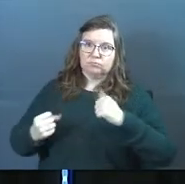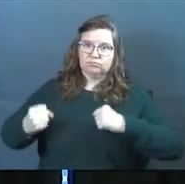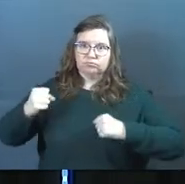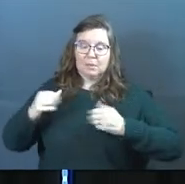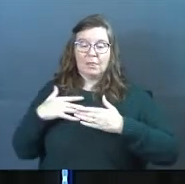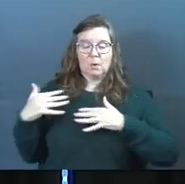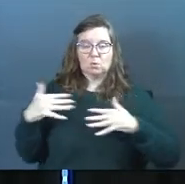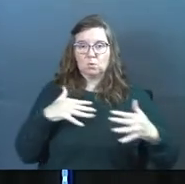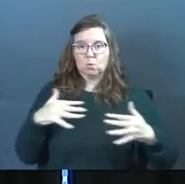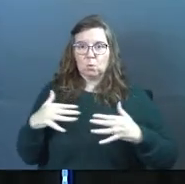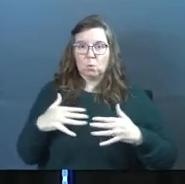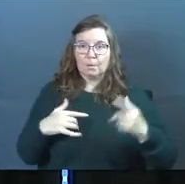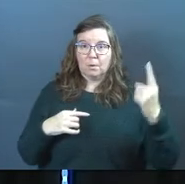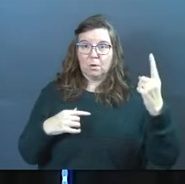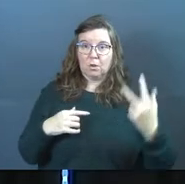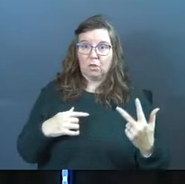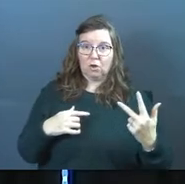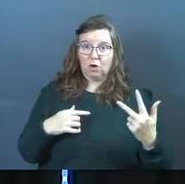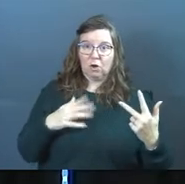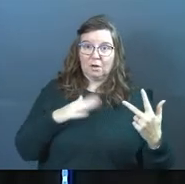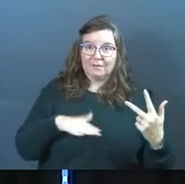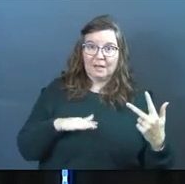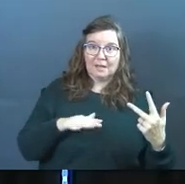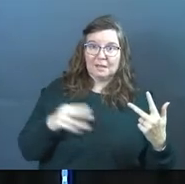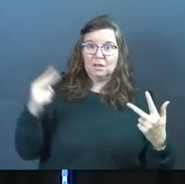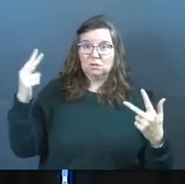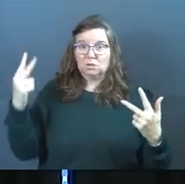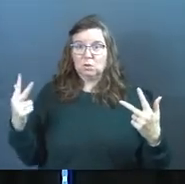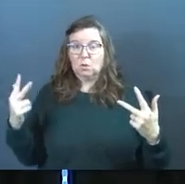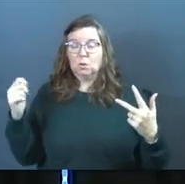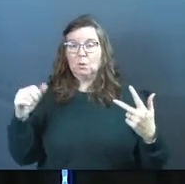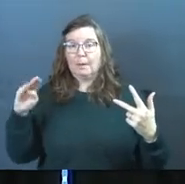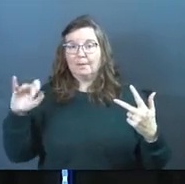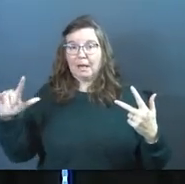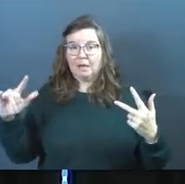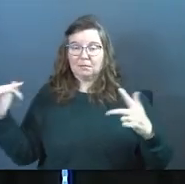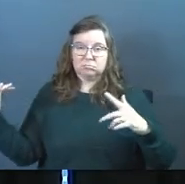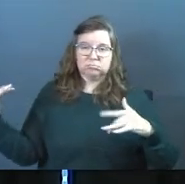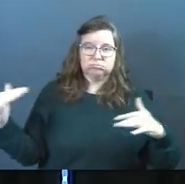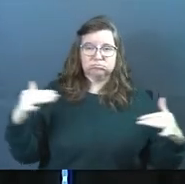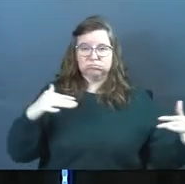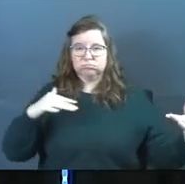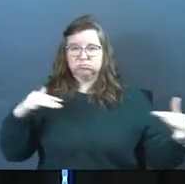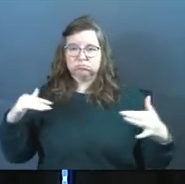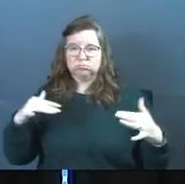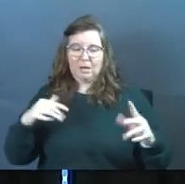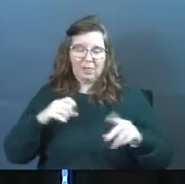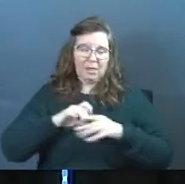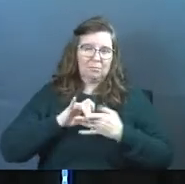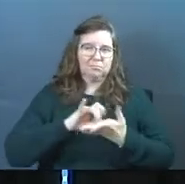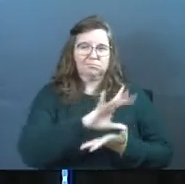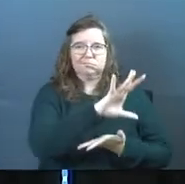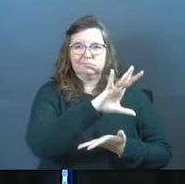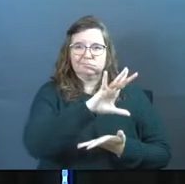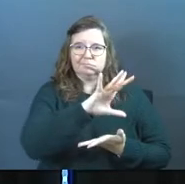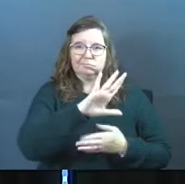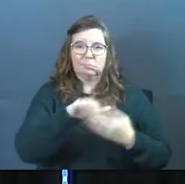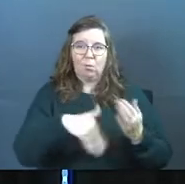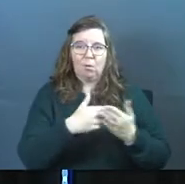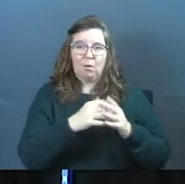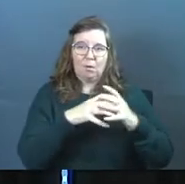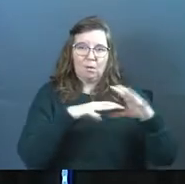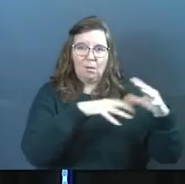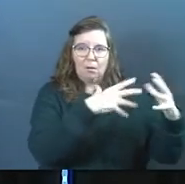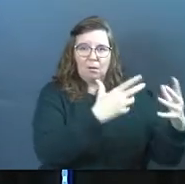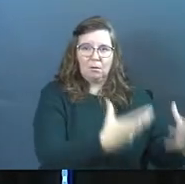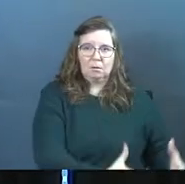a war between a third of the angels with Satan and two-thirds with Michael. And of course, they cast them out. And they cast them out of heaven and